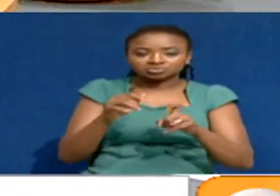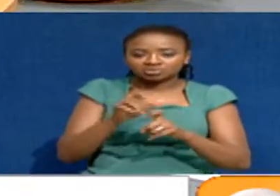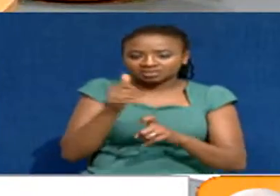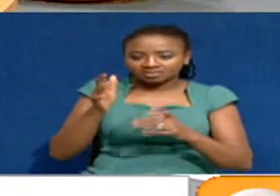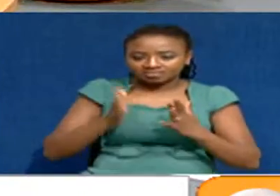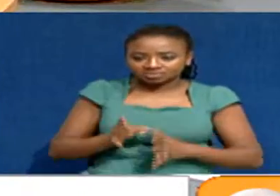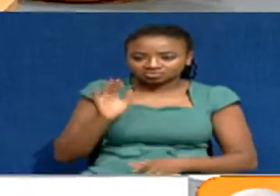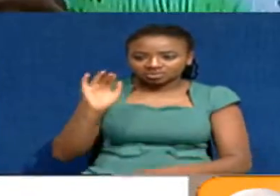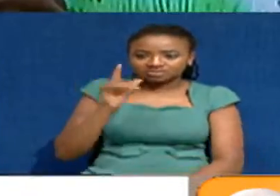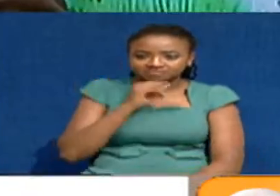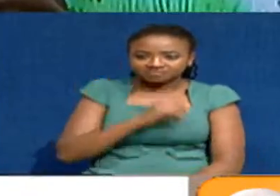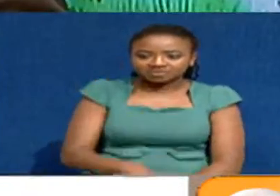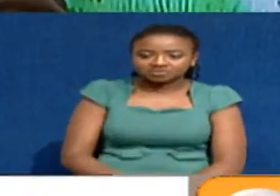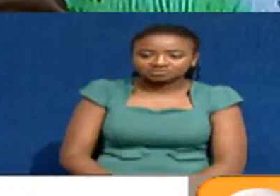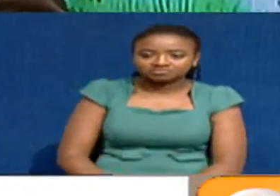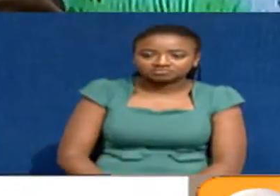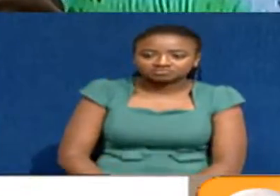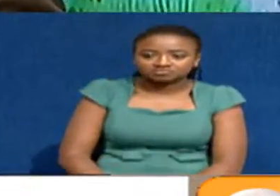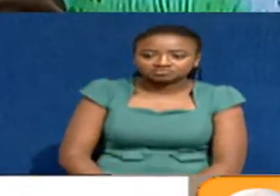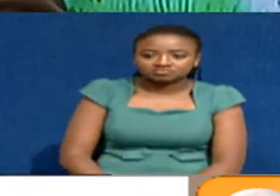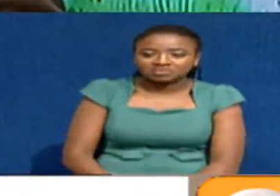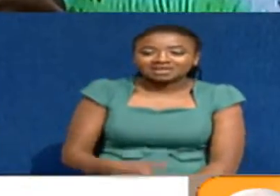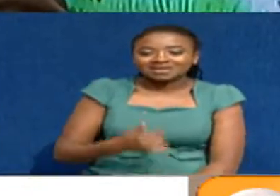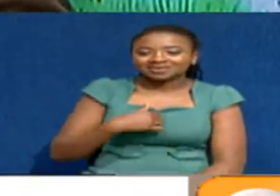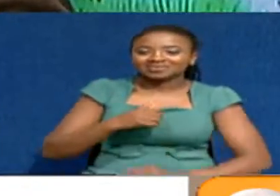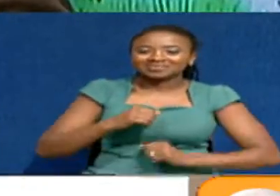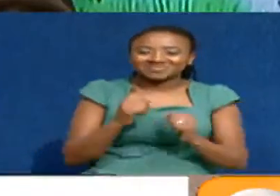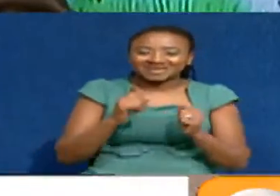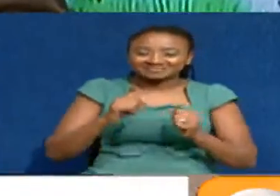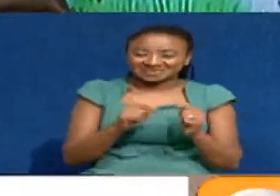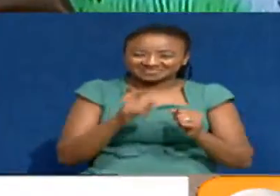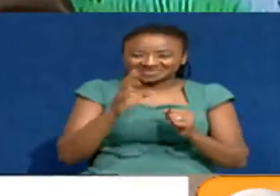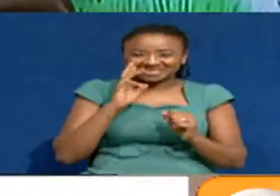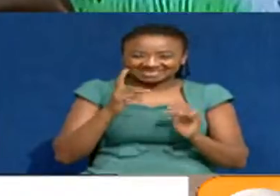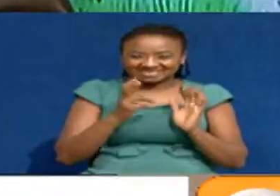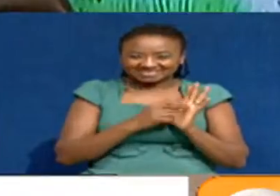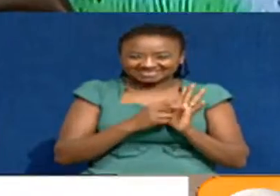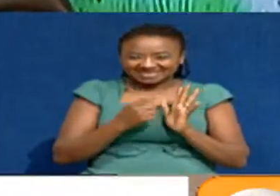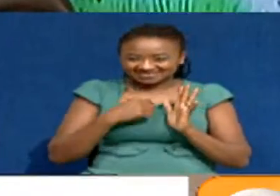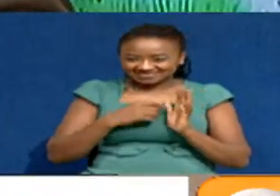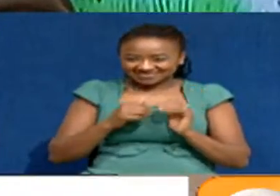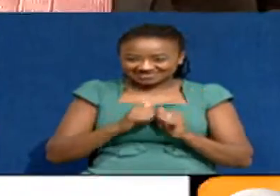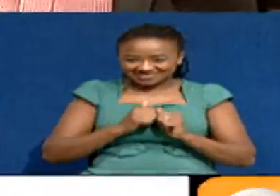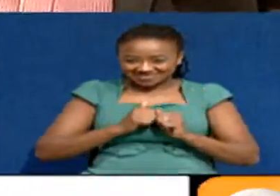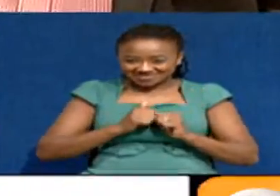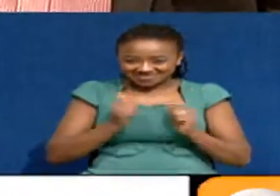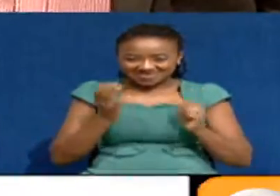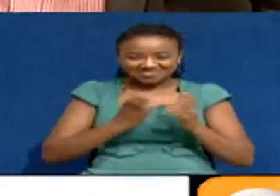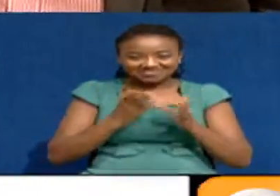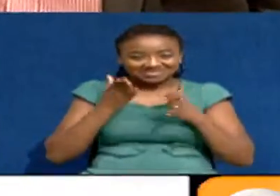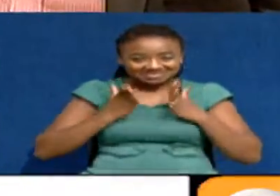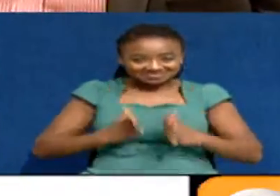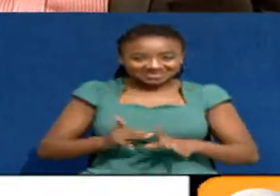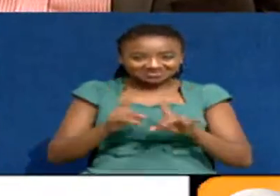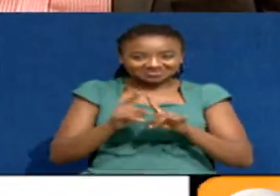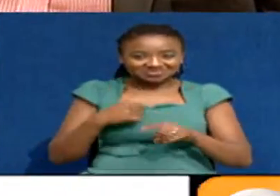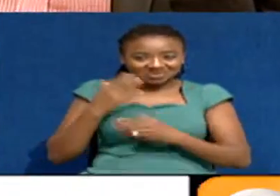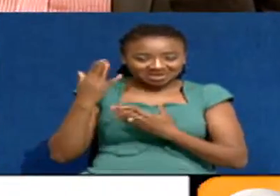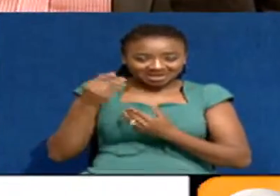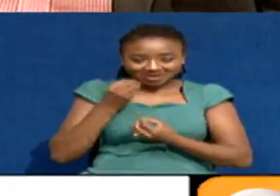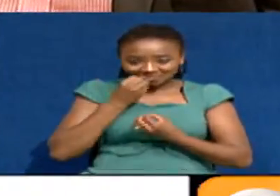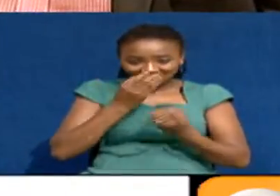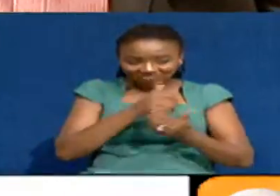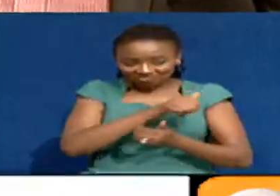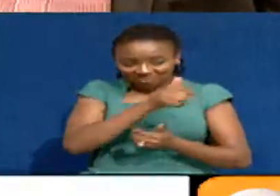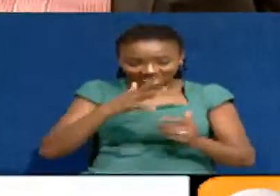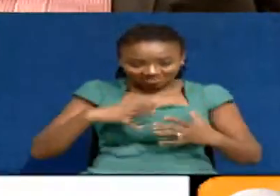has asked you this evening. Yeah, I'm happy that he is acknowledging I'm a very prudent businessman. And I hope he can tell the people who pursue me that I